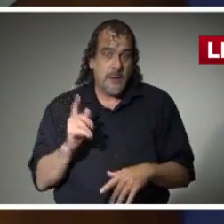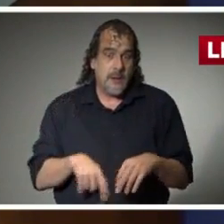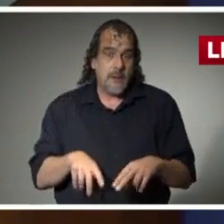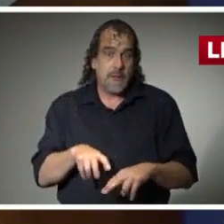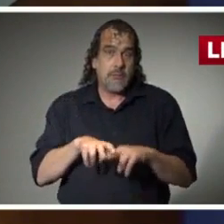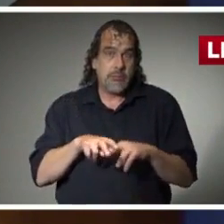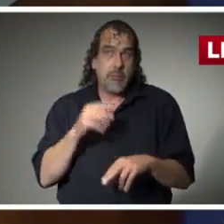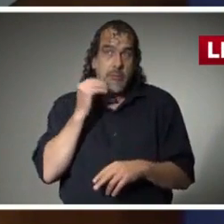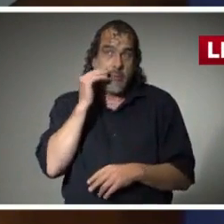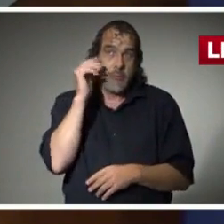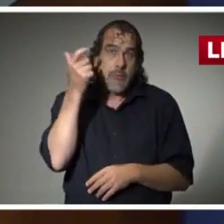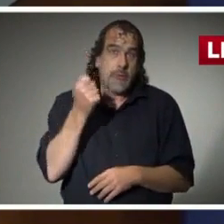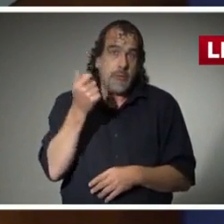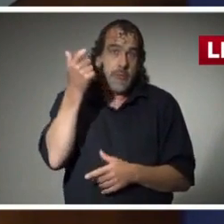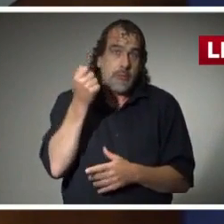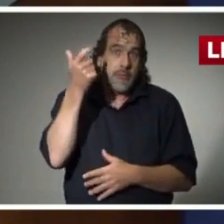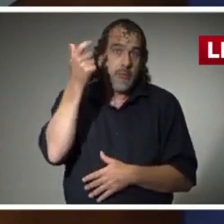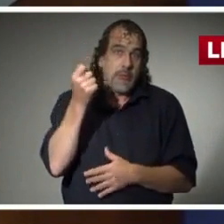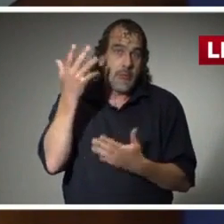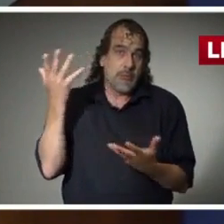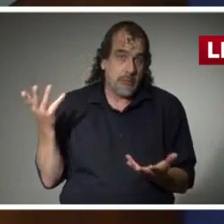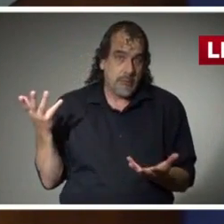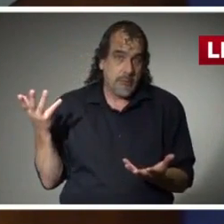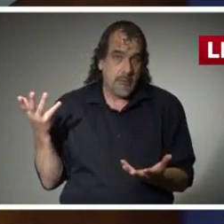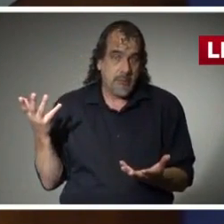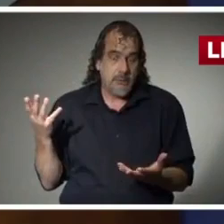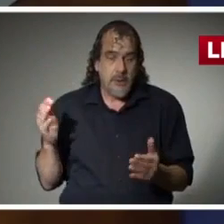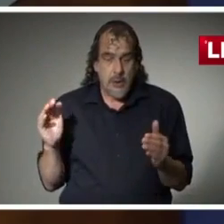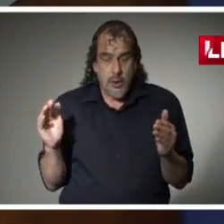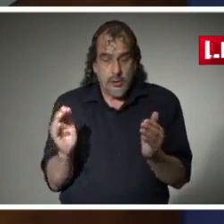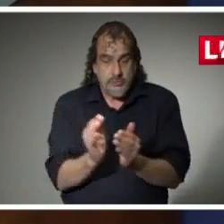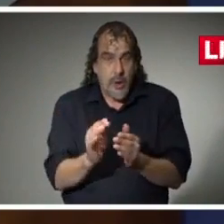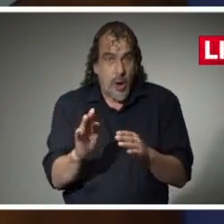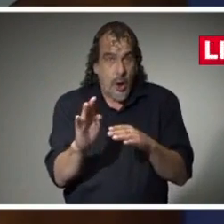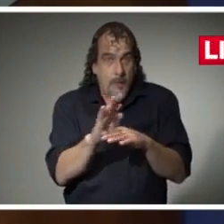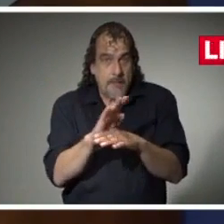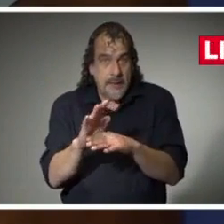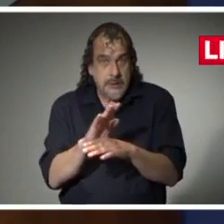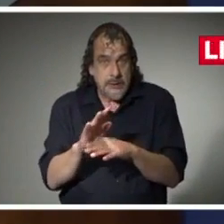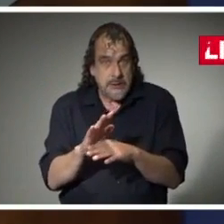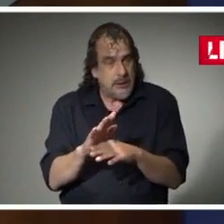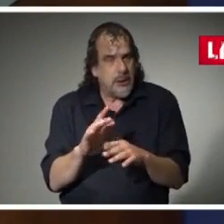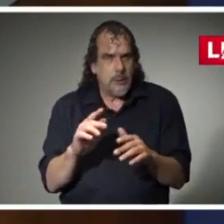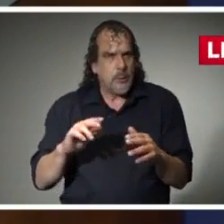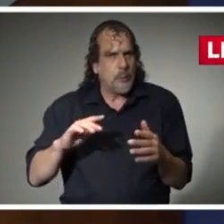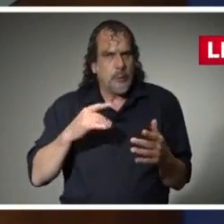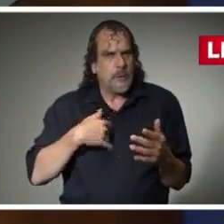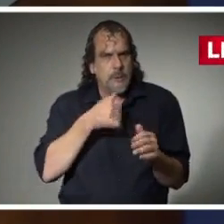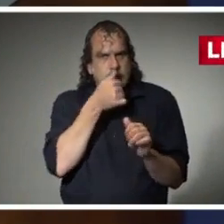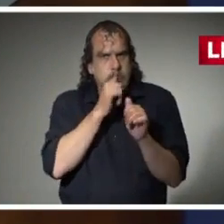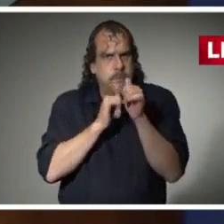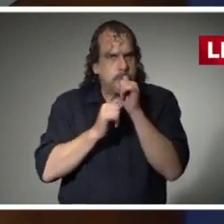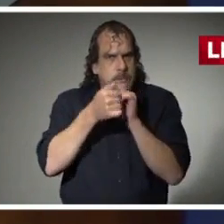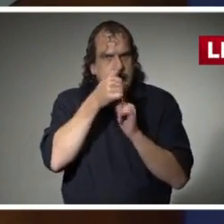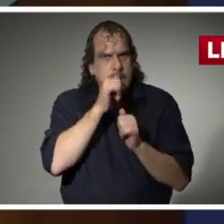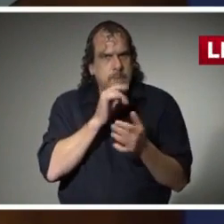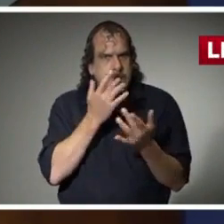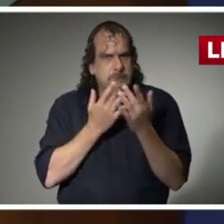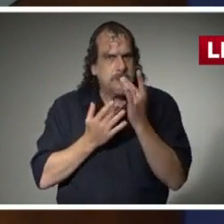unemployed. Small business owners are hurting. Many small businesses